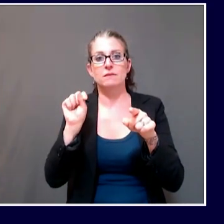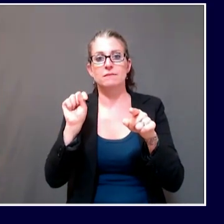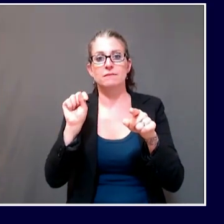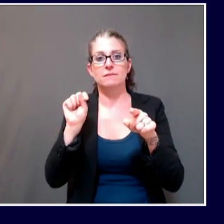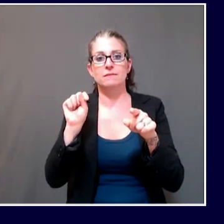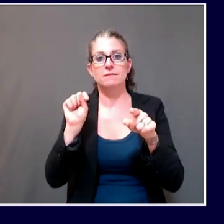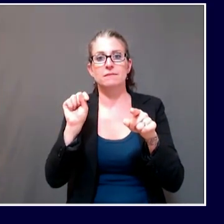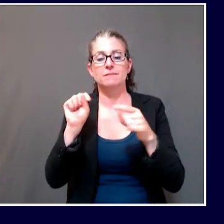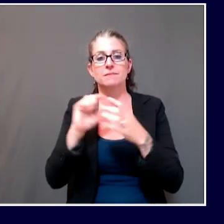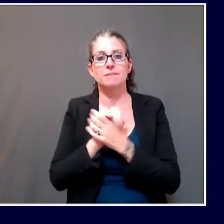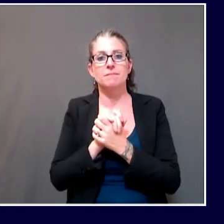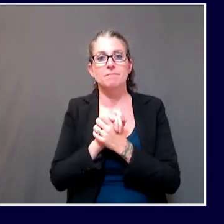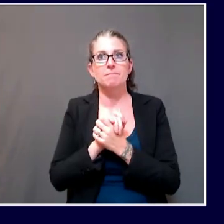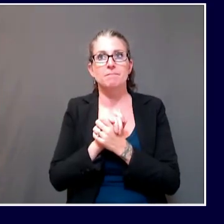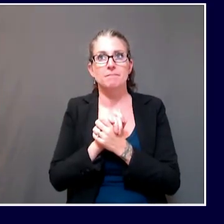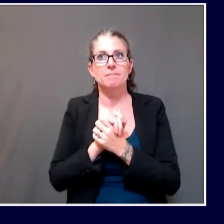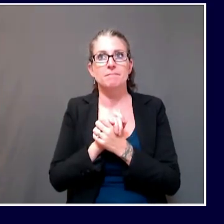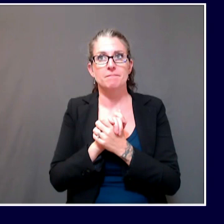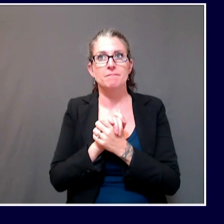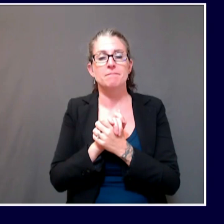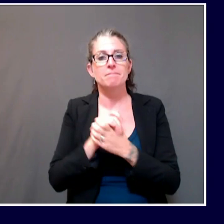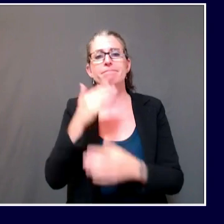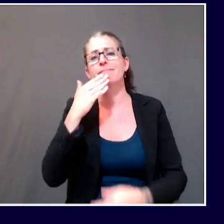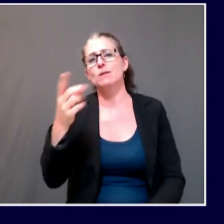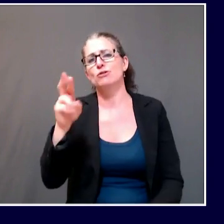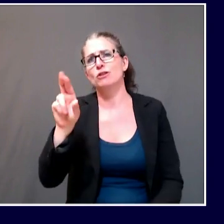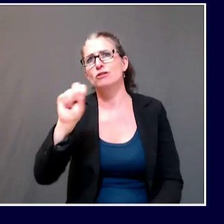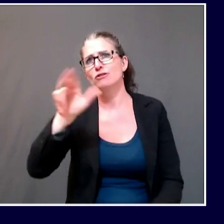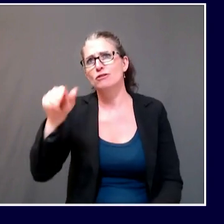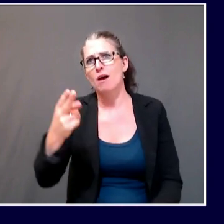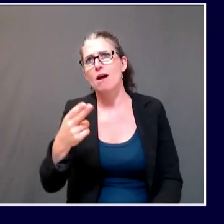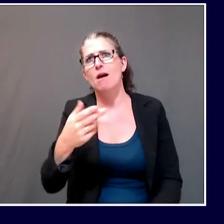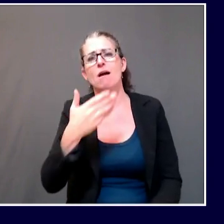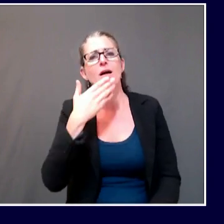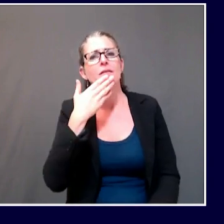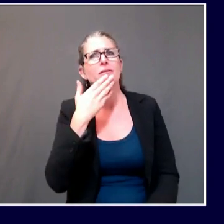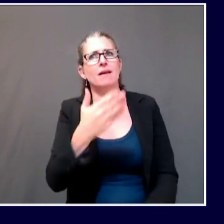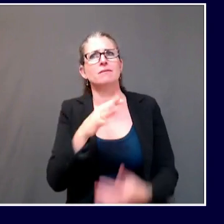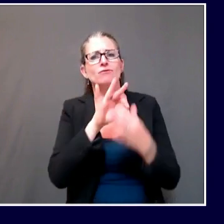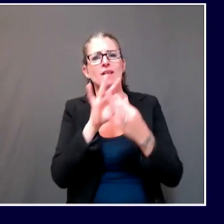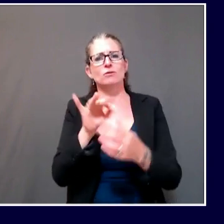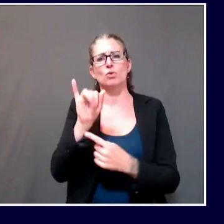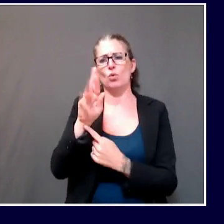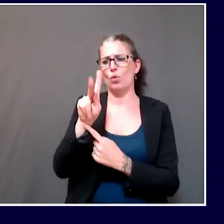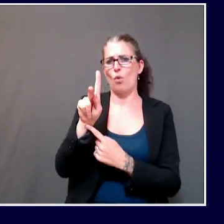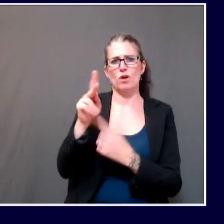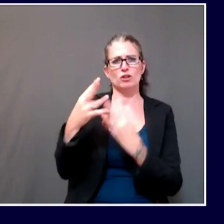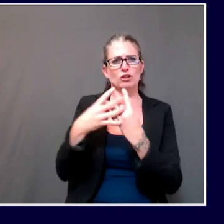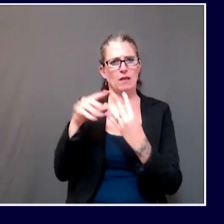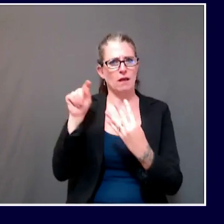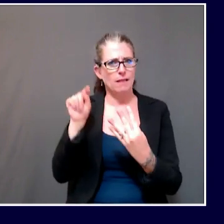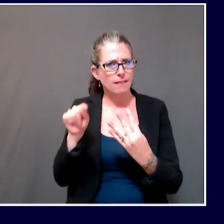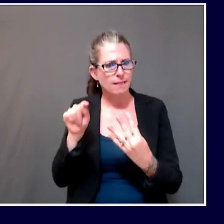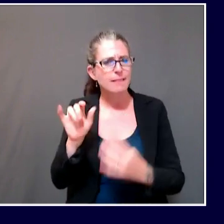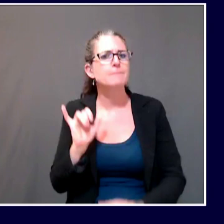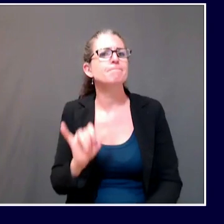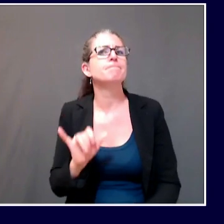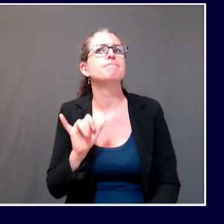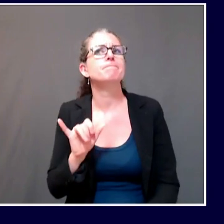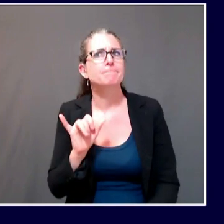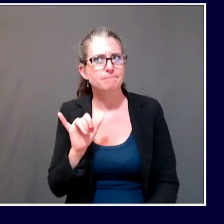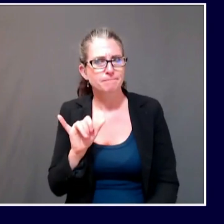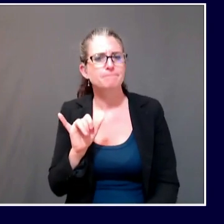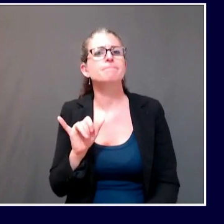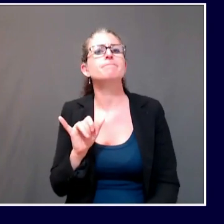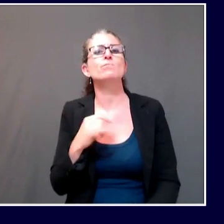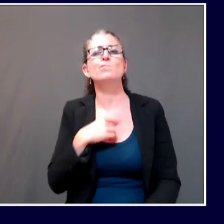for the update about the York County jail outbreak investigation. I have two closely related follow-up questions about that, one for you, Dr. Shaw, and the